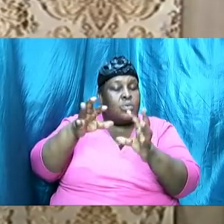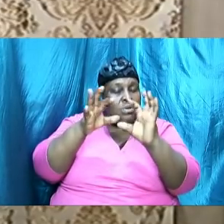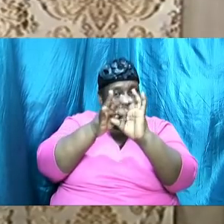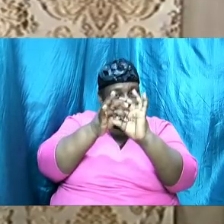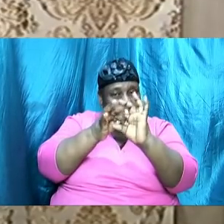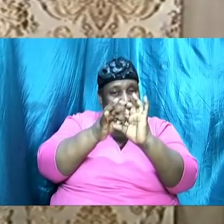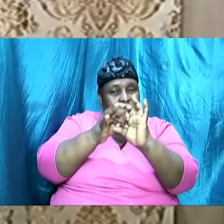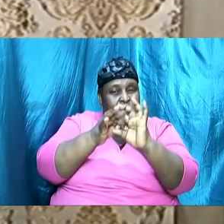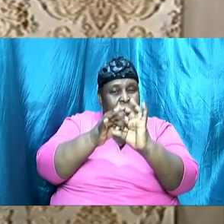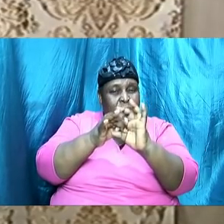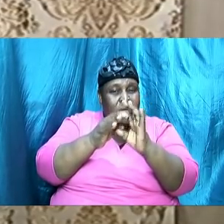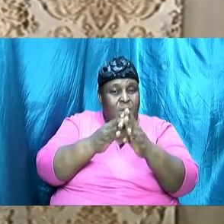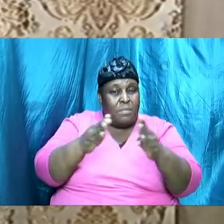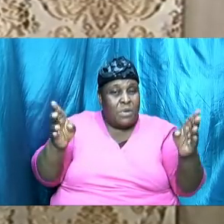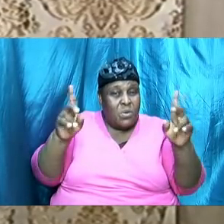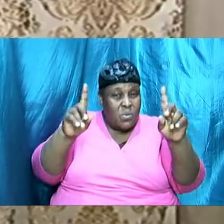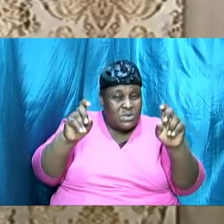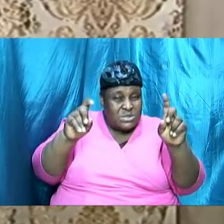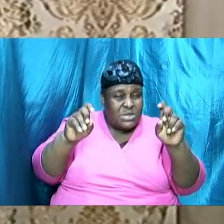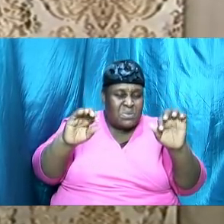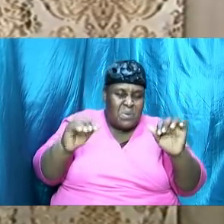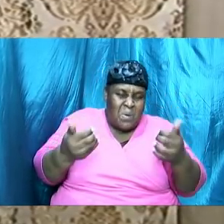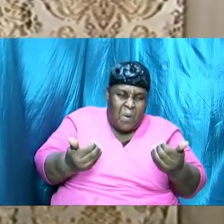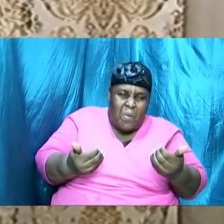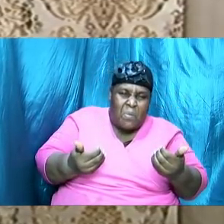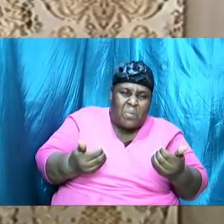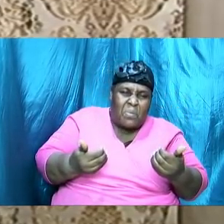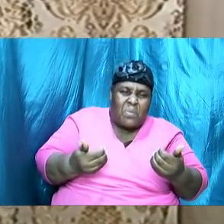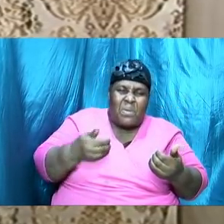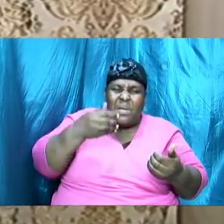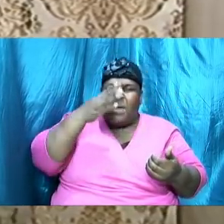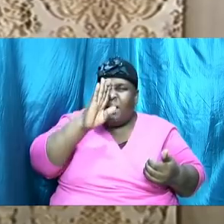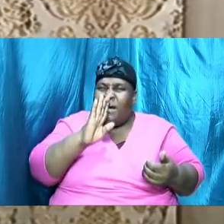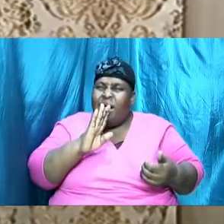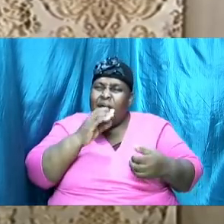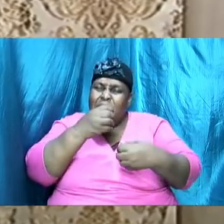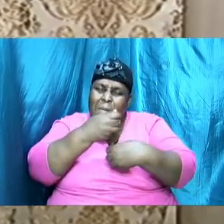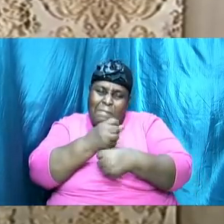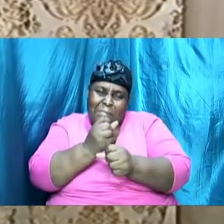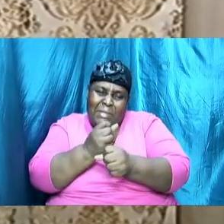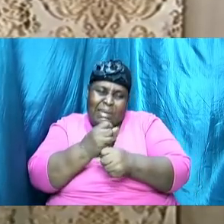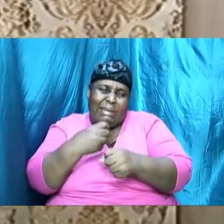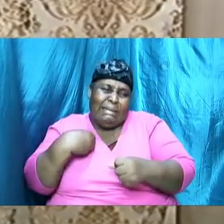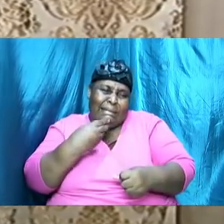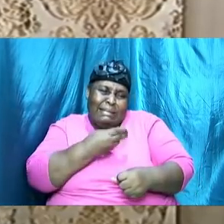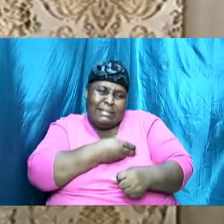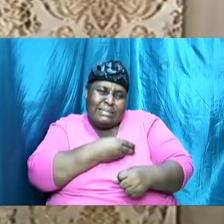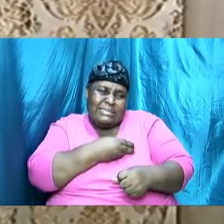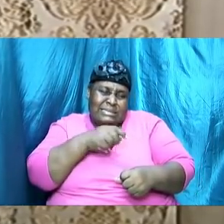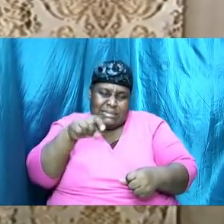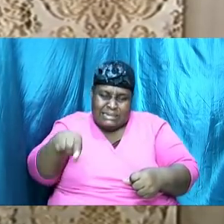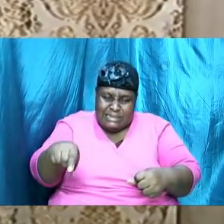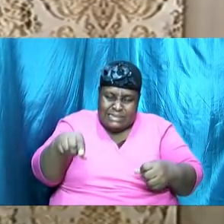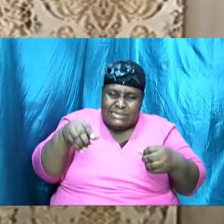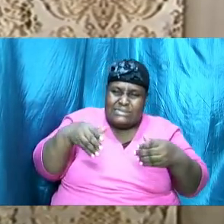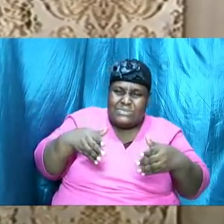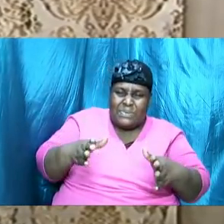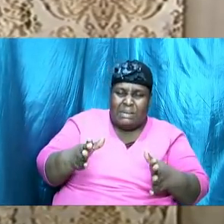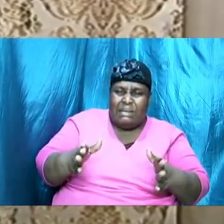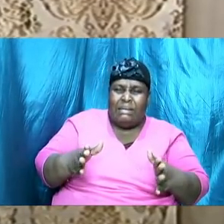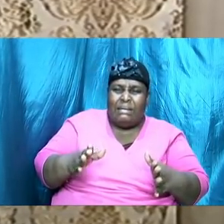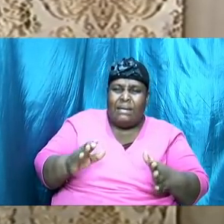will be asked is how is it that God made us in this way? How is it